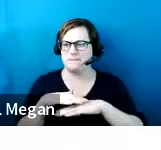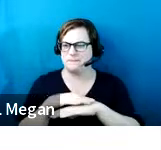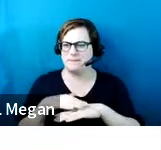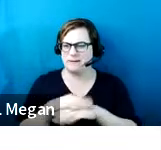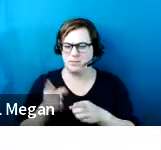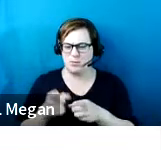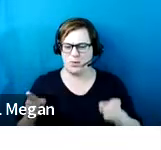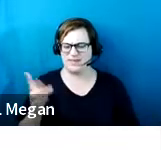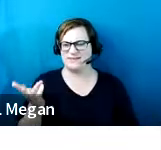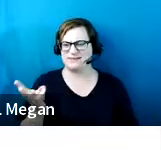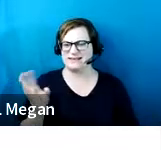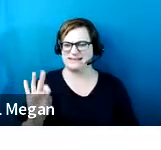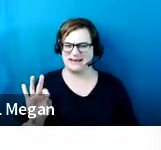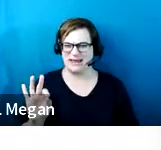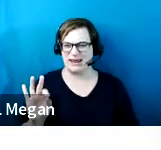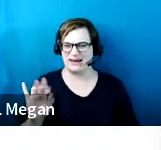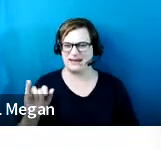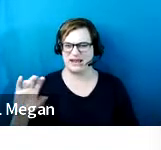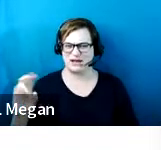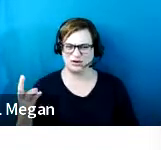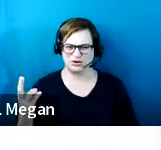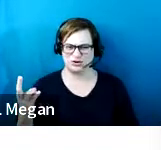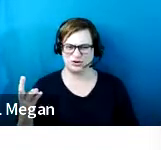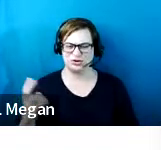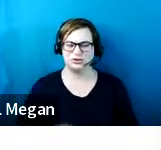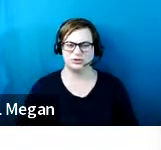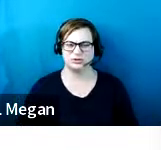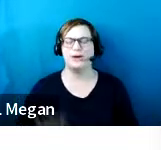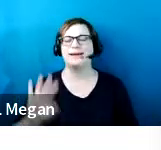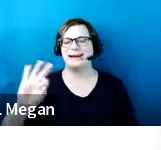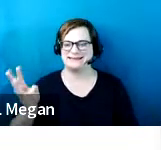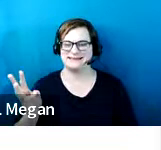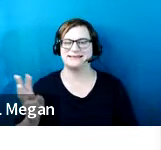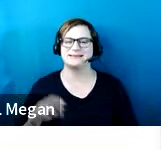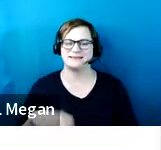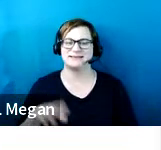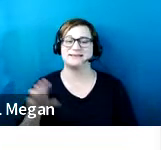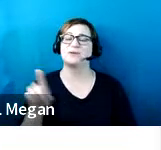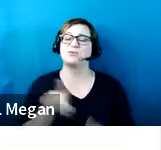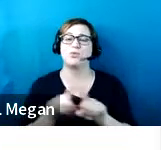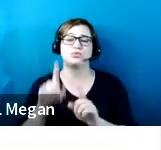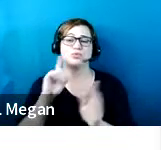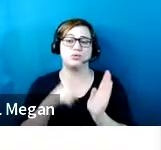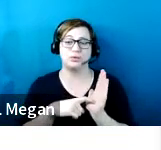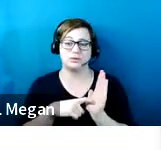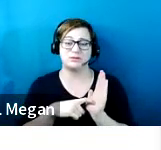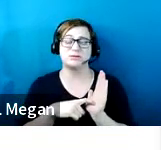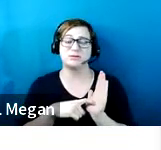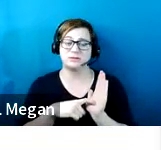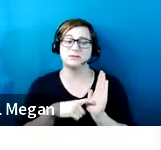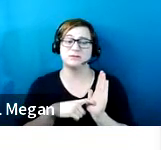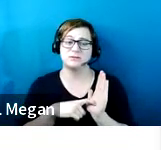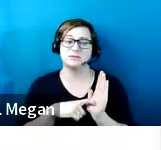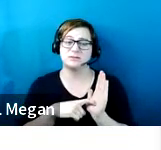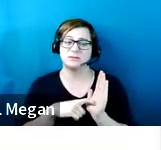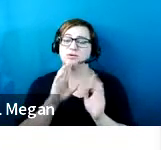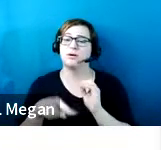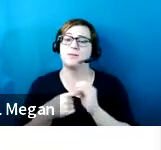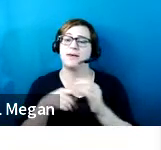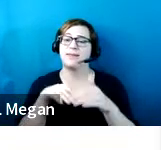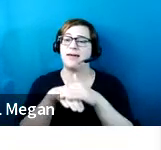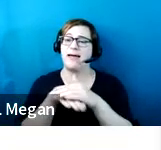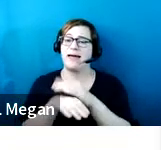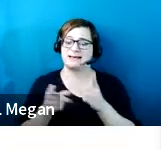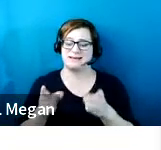minimum width. And also, as we note here on the slide, that when we talk about the access aisle